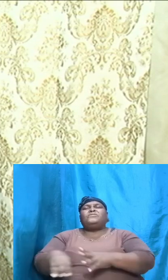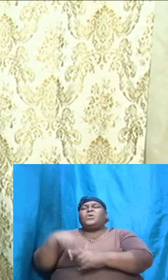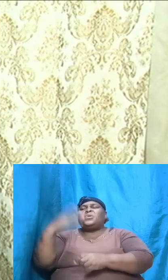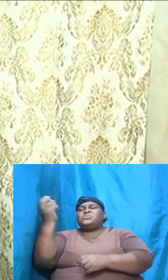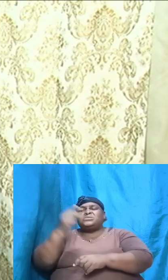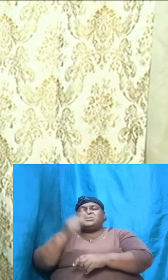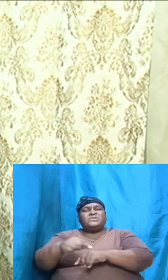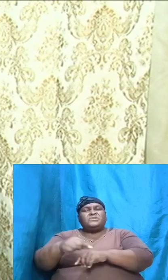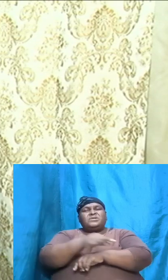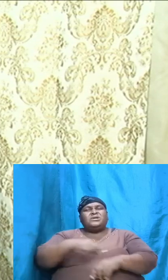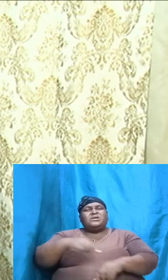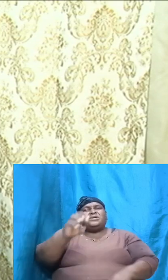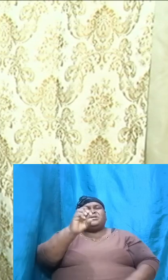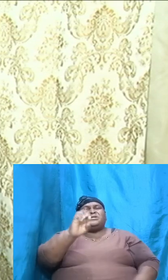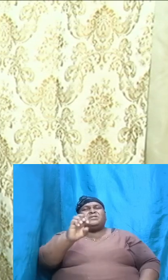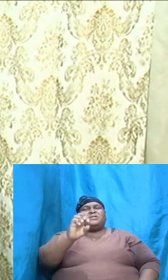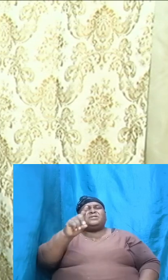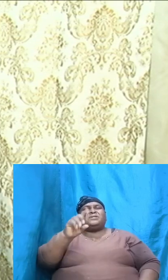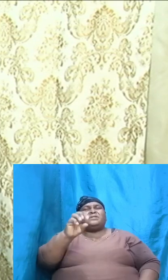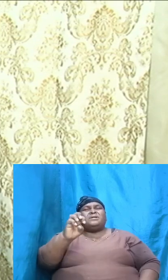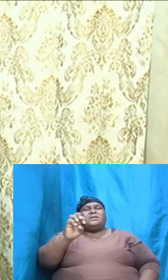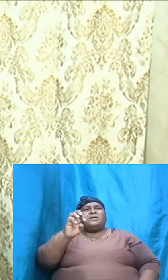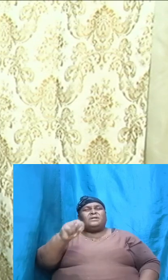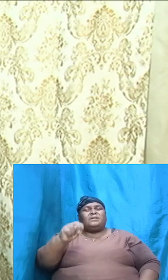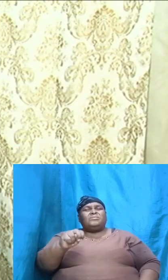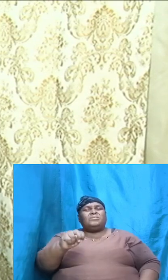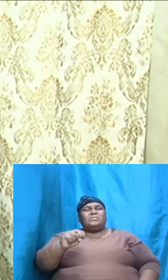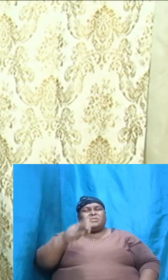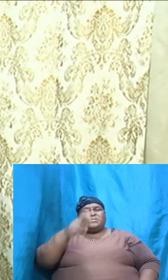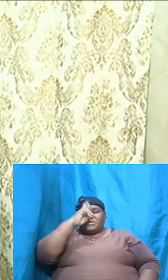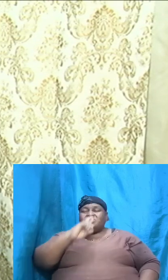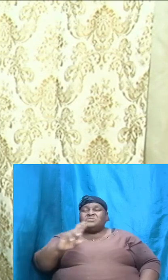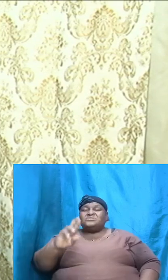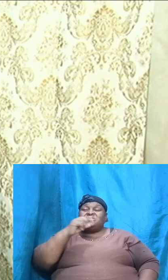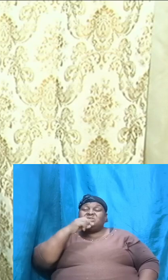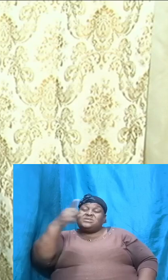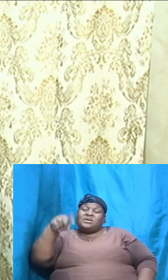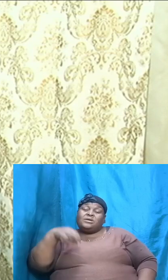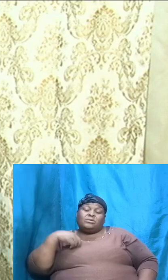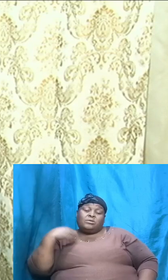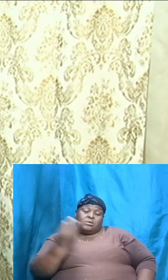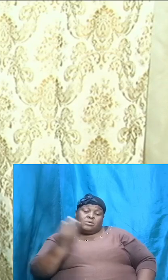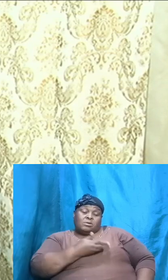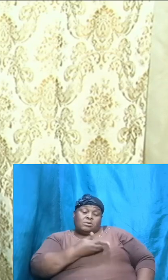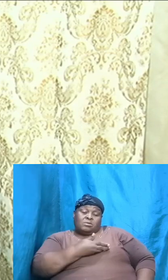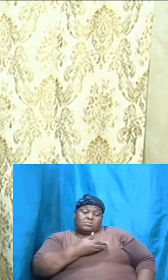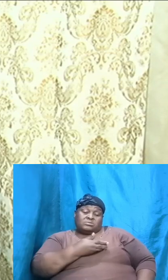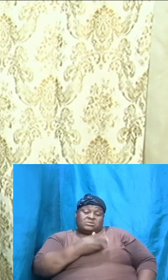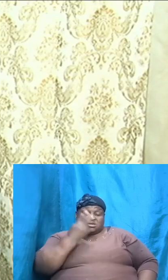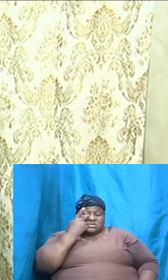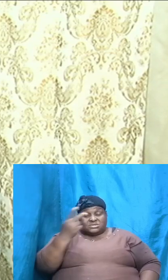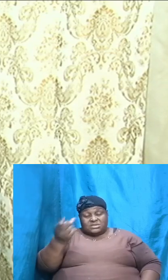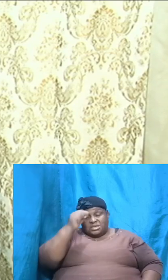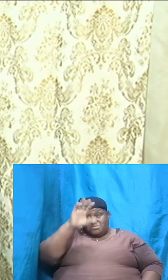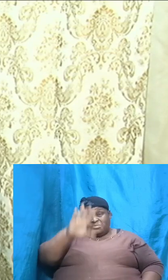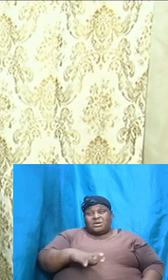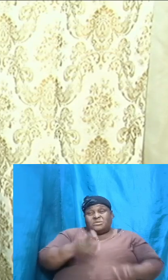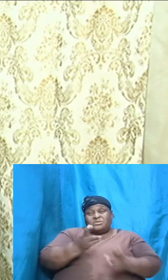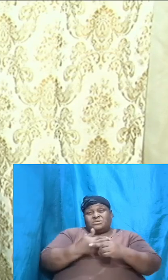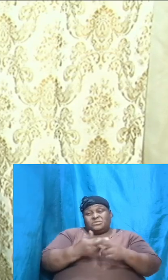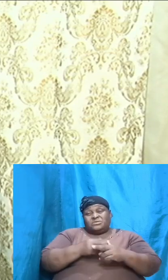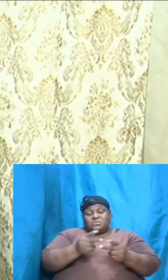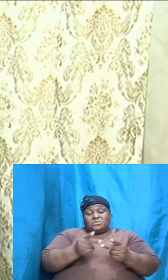tells us what is going to be hereafter and we see man being restored to a place